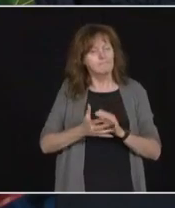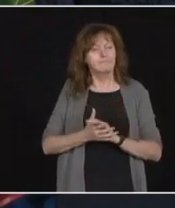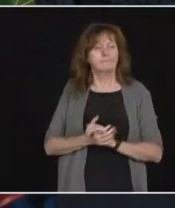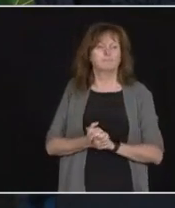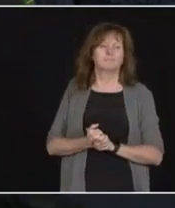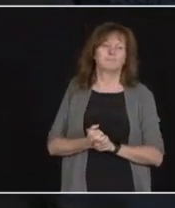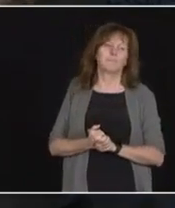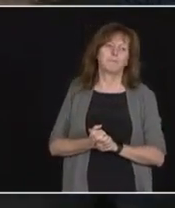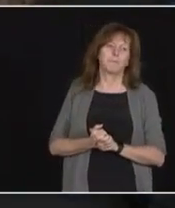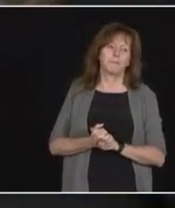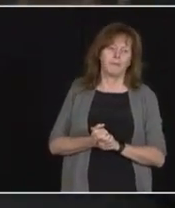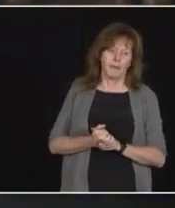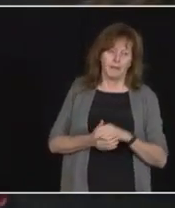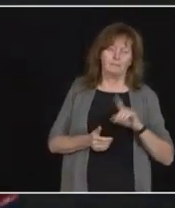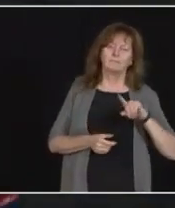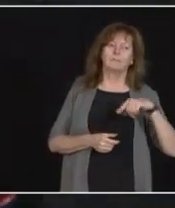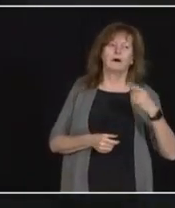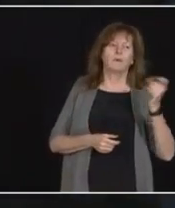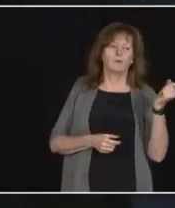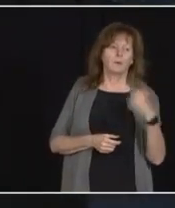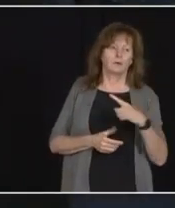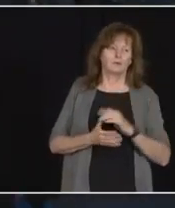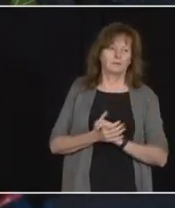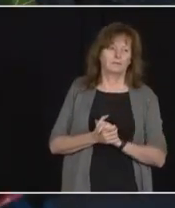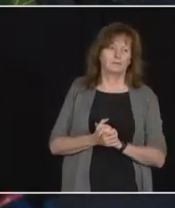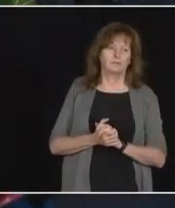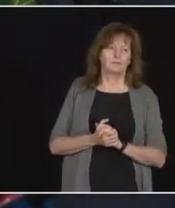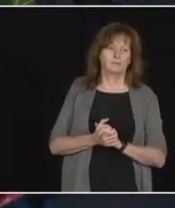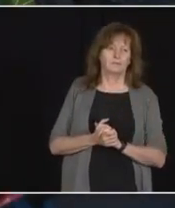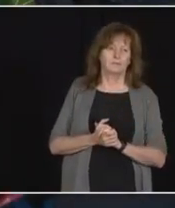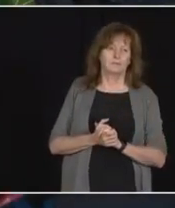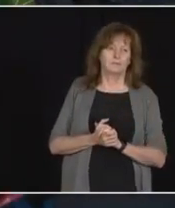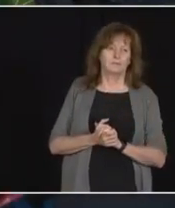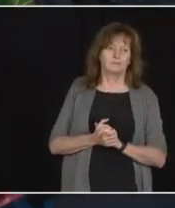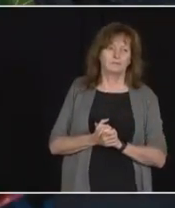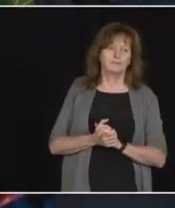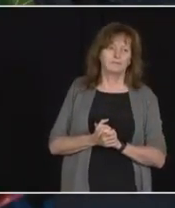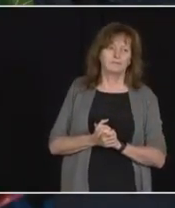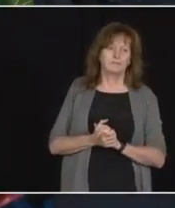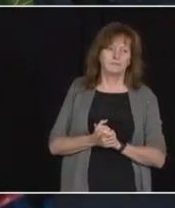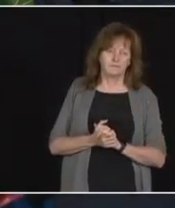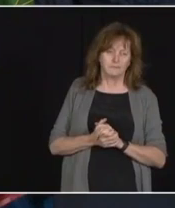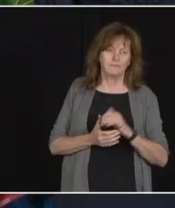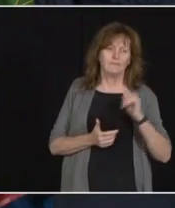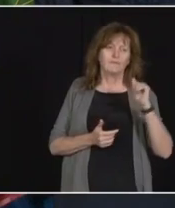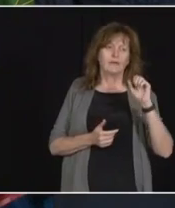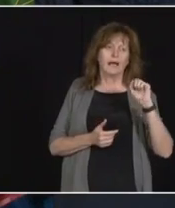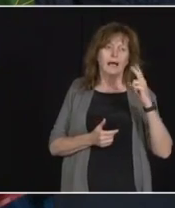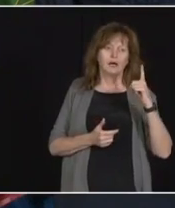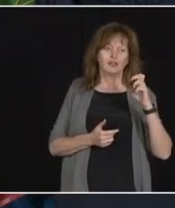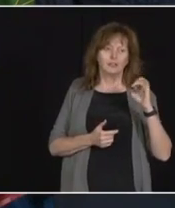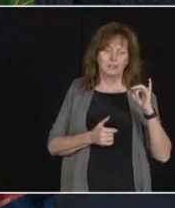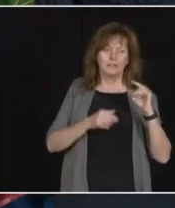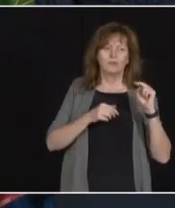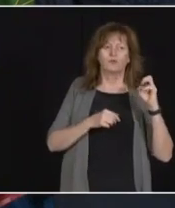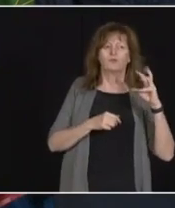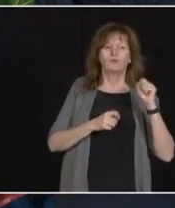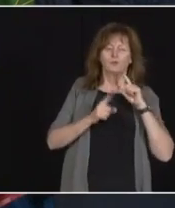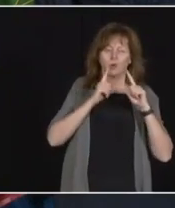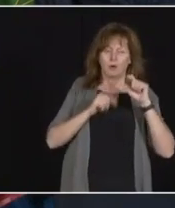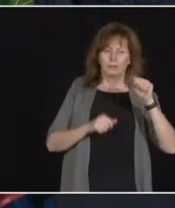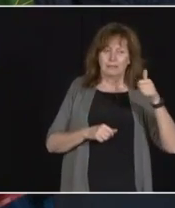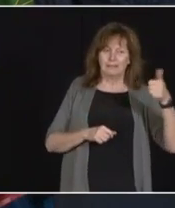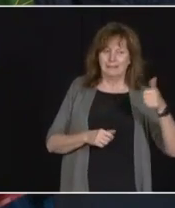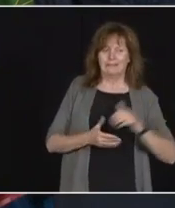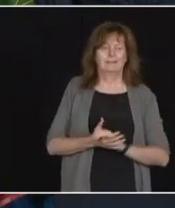Next question comes from Ashley from Newstalk 1010. Please go ahead. Hi, Premier. Thank you for taking my question. Thank you.